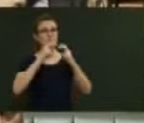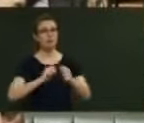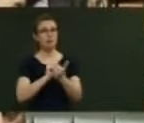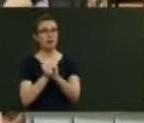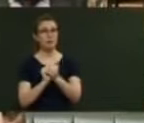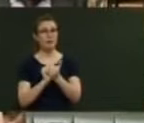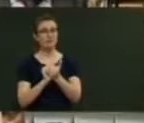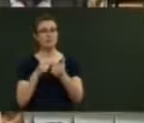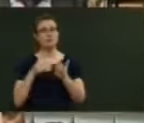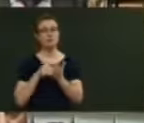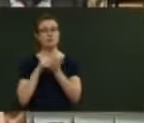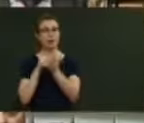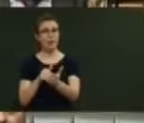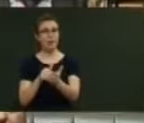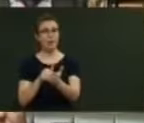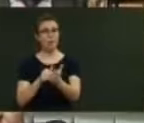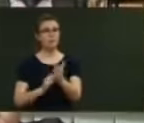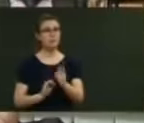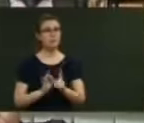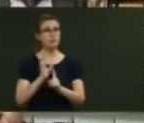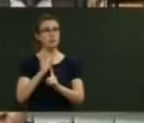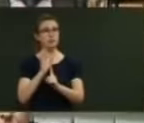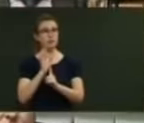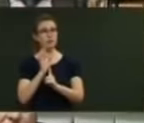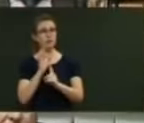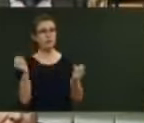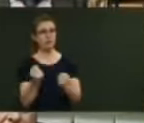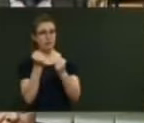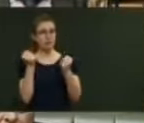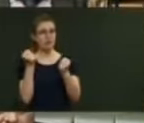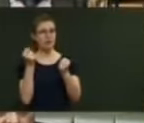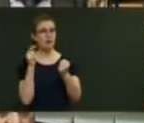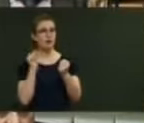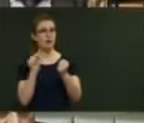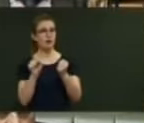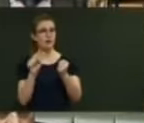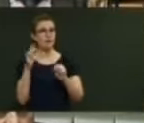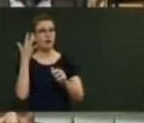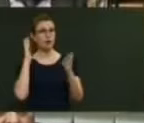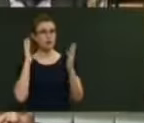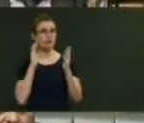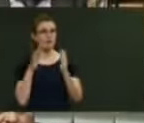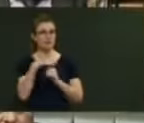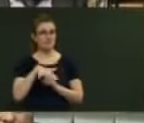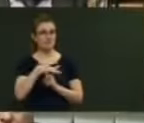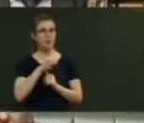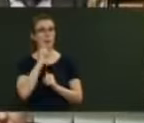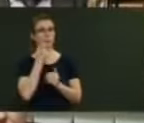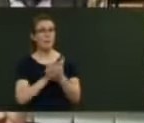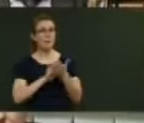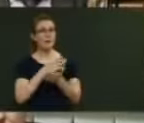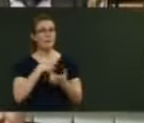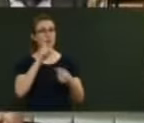forestry sector. This research will focus on developing a broader range of high-value, better-performing wood products